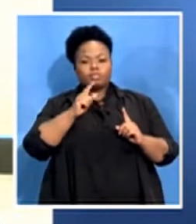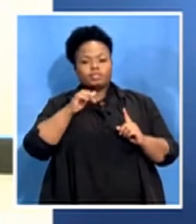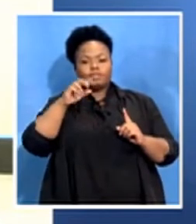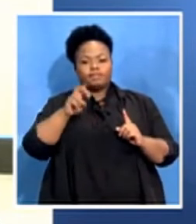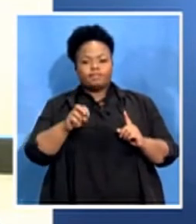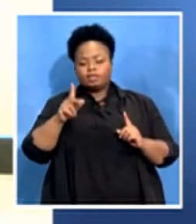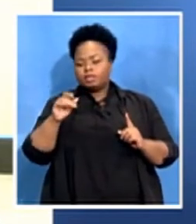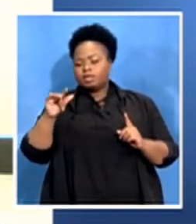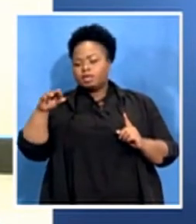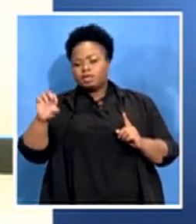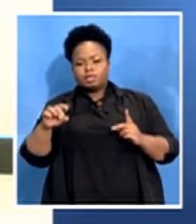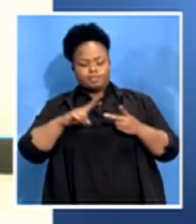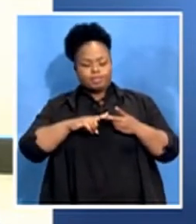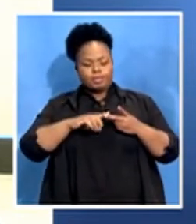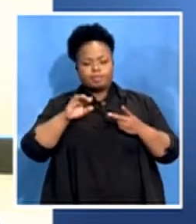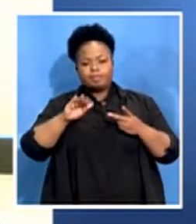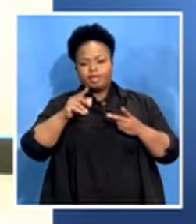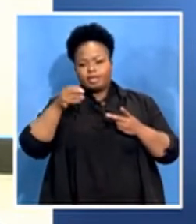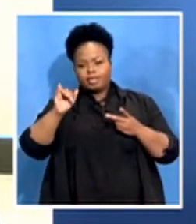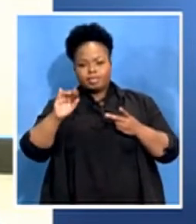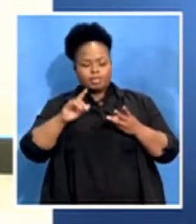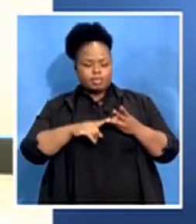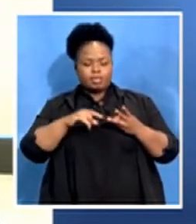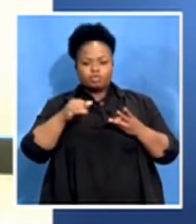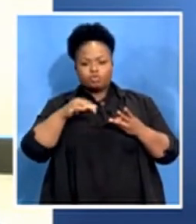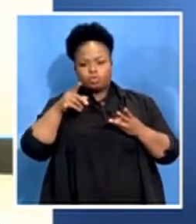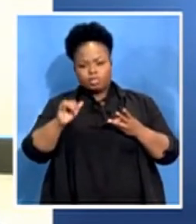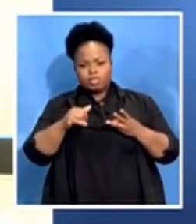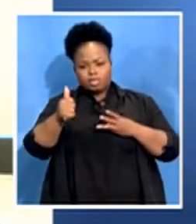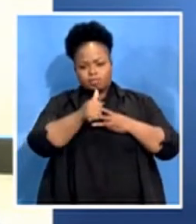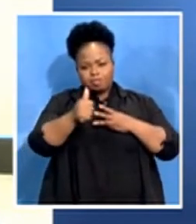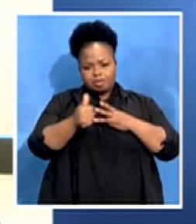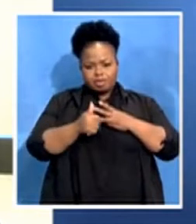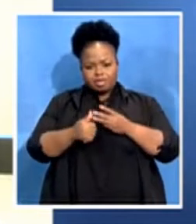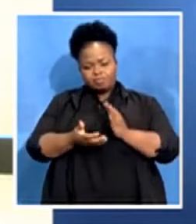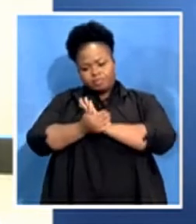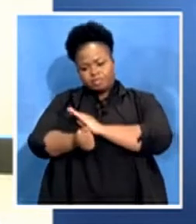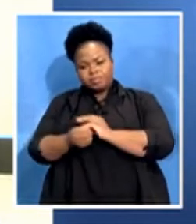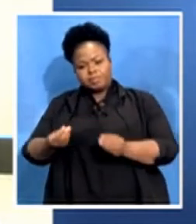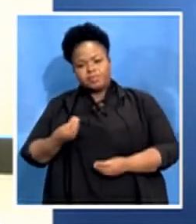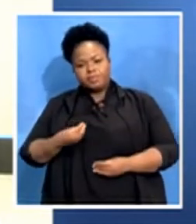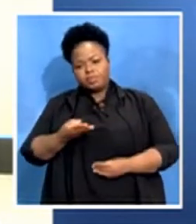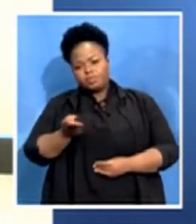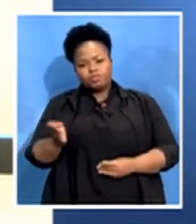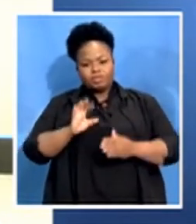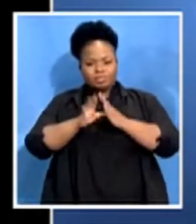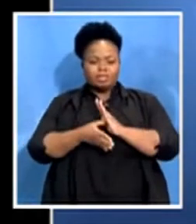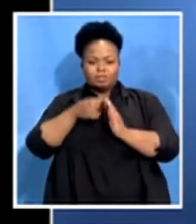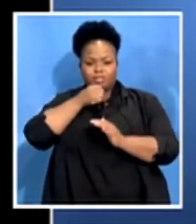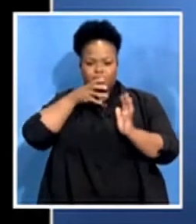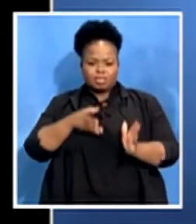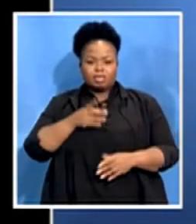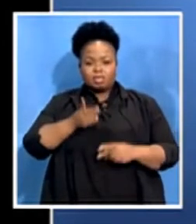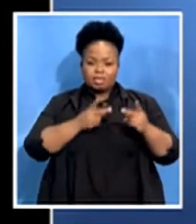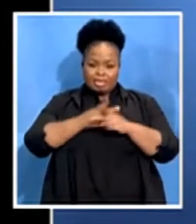going to be mentoring imparting skills to other uh young and upcoming disabled artists. Also on that day we are going to be having